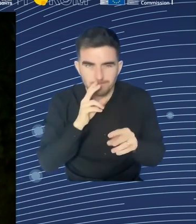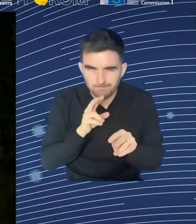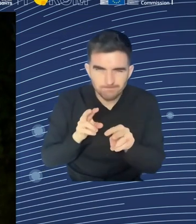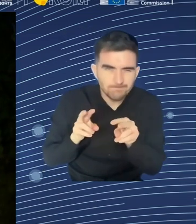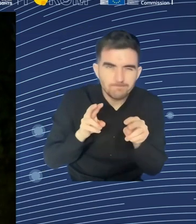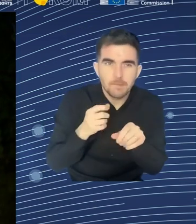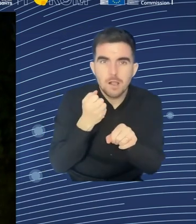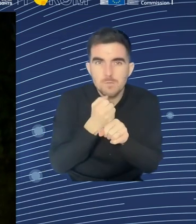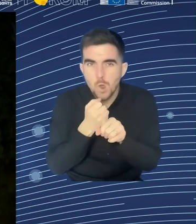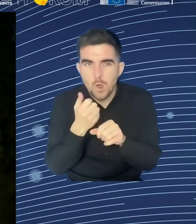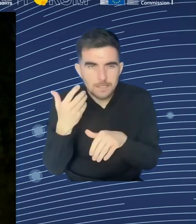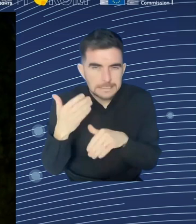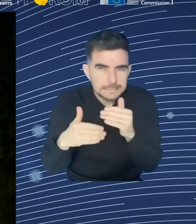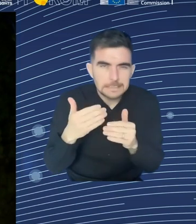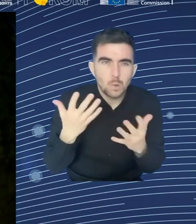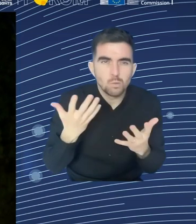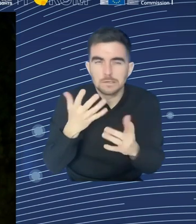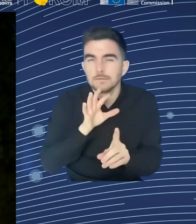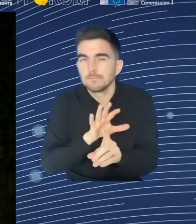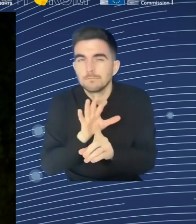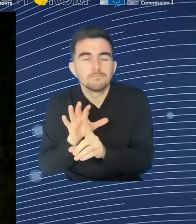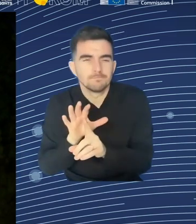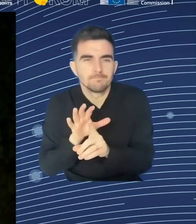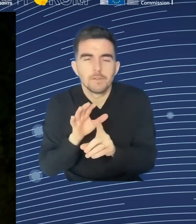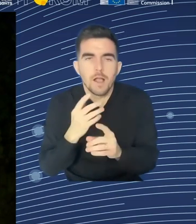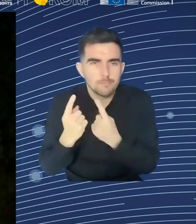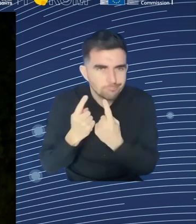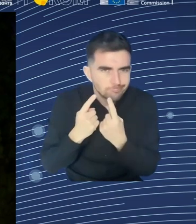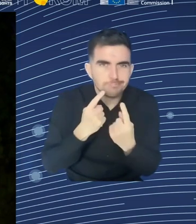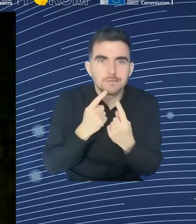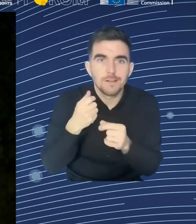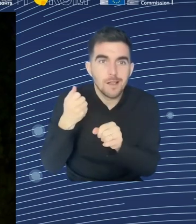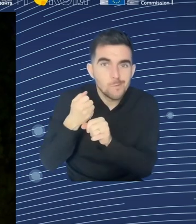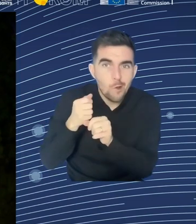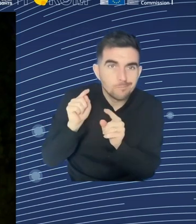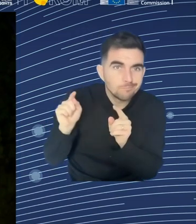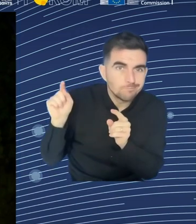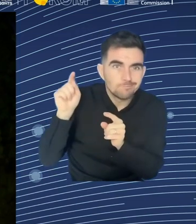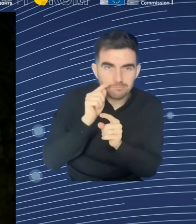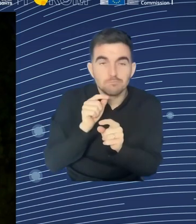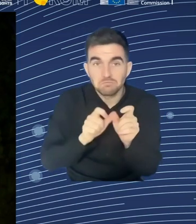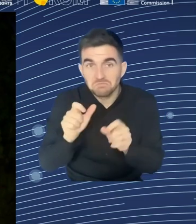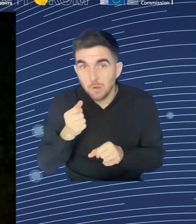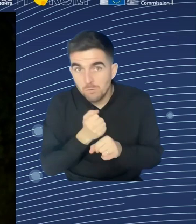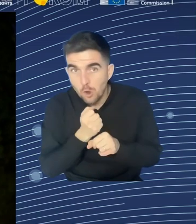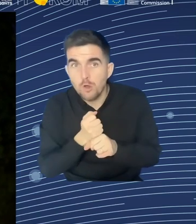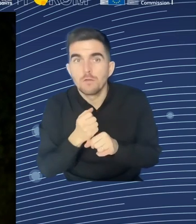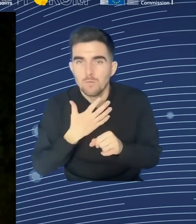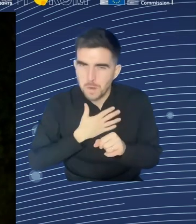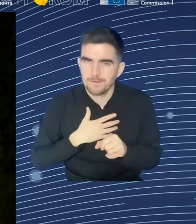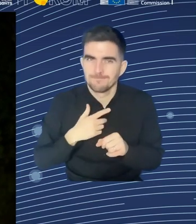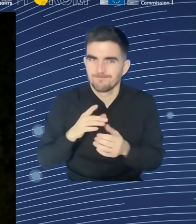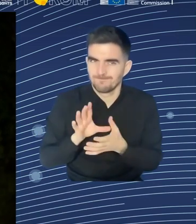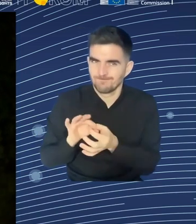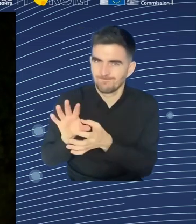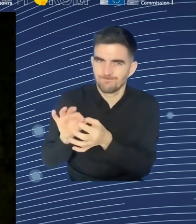balance. Because it is about finding the right way of combining productivity on one side and protection working conditions that are good